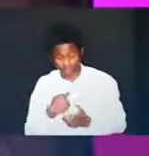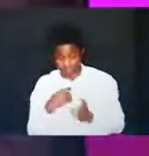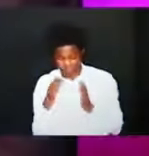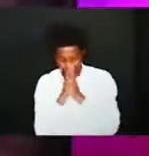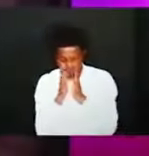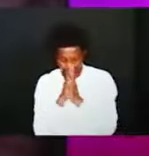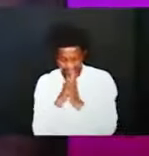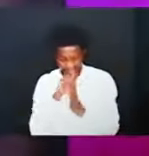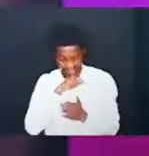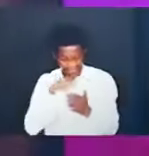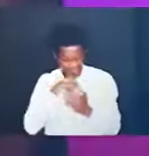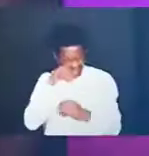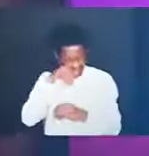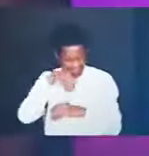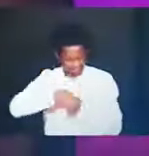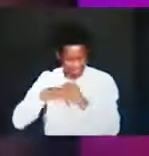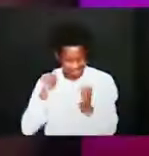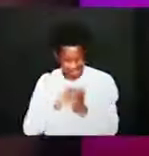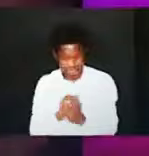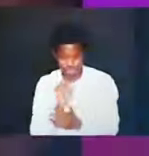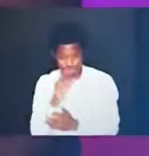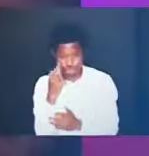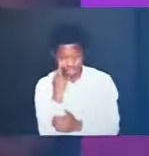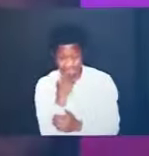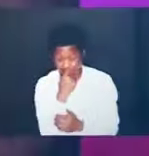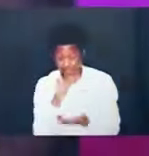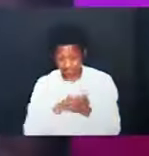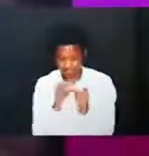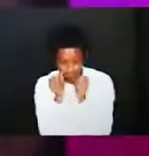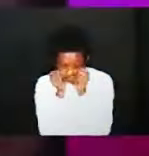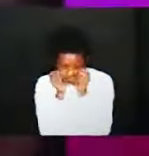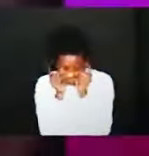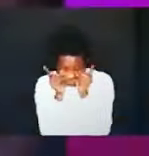this evening that your eyes of understanding will be enlightened